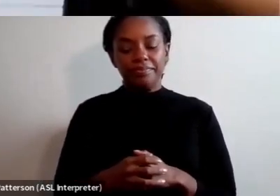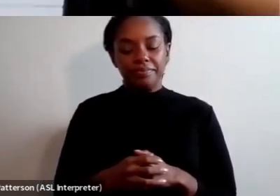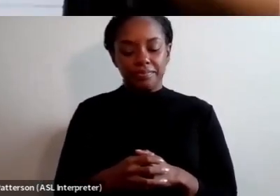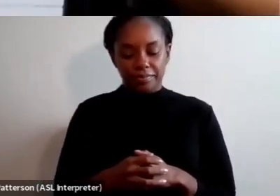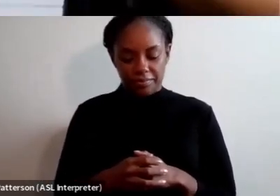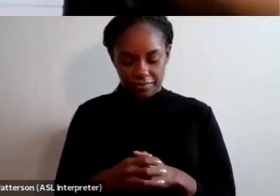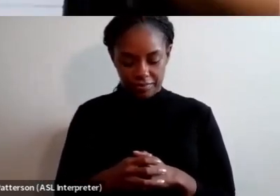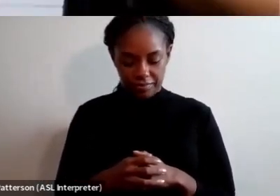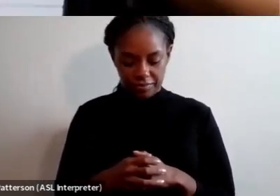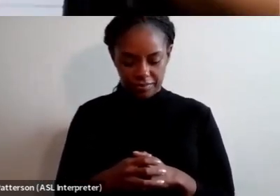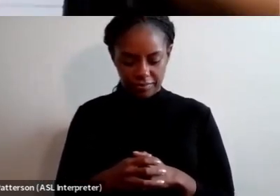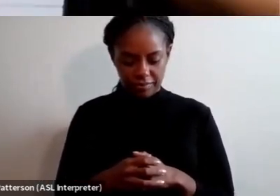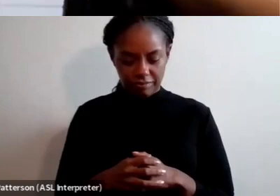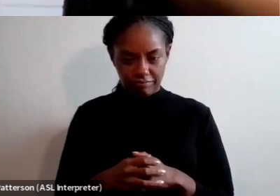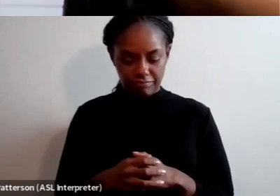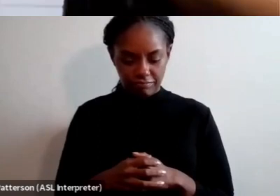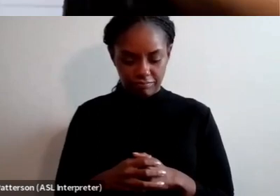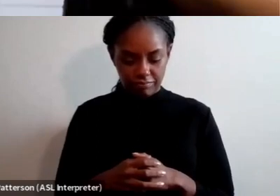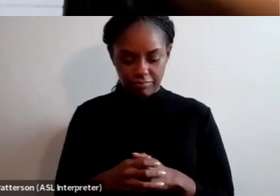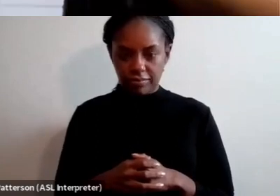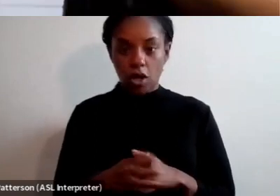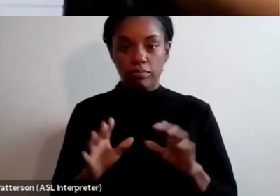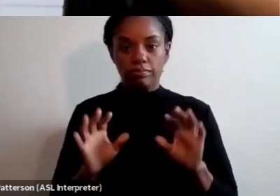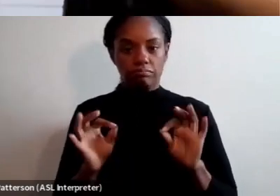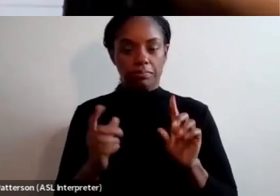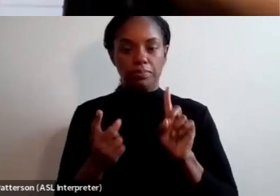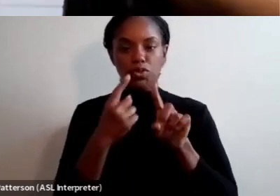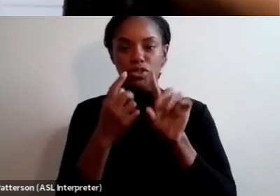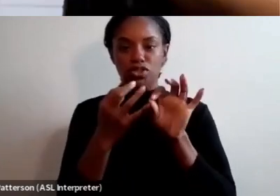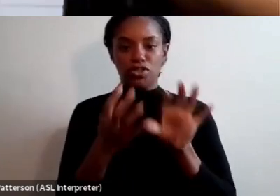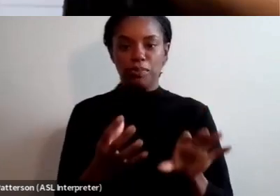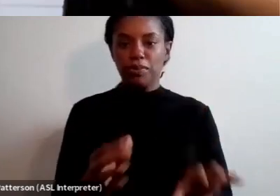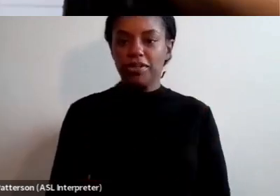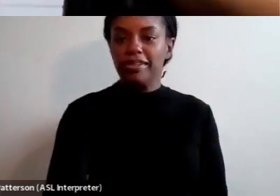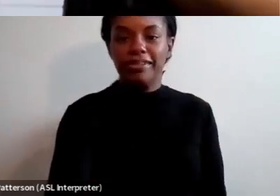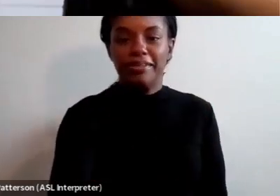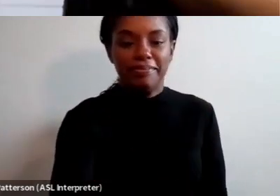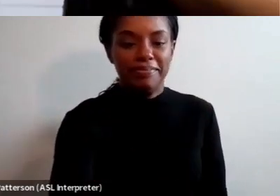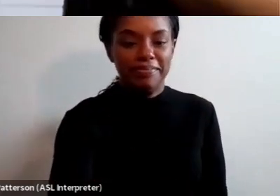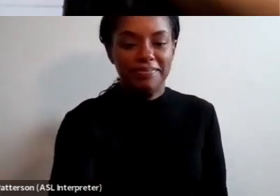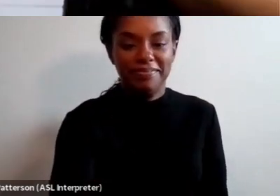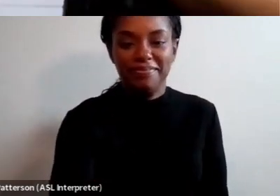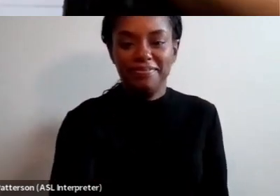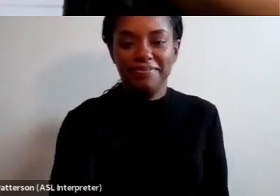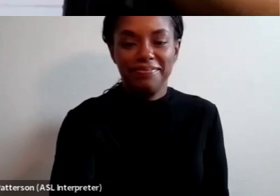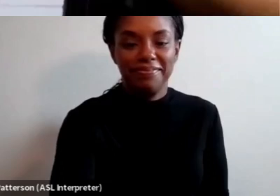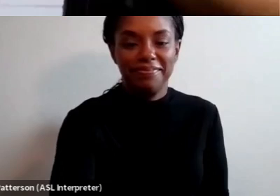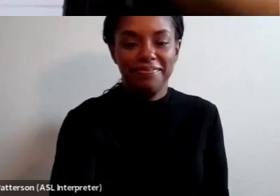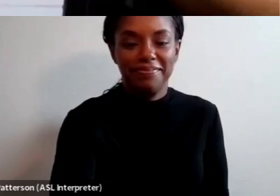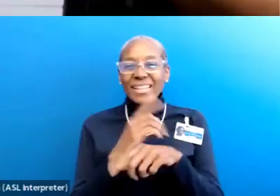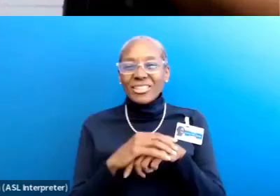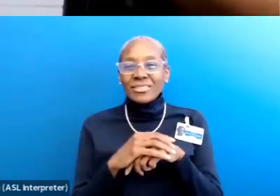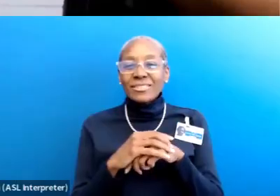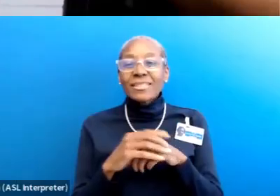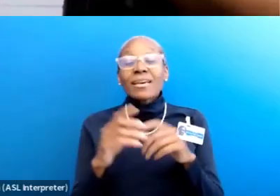Now, simply doing something over and over again does not lead to confidence. In fact, practicing the wrong things can lead to